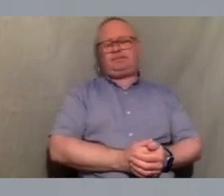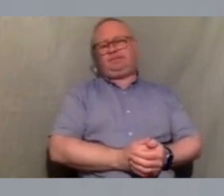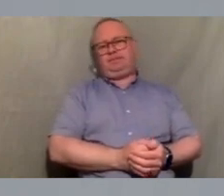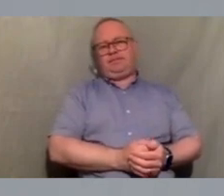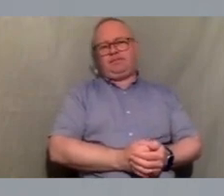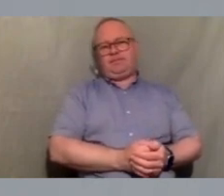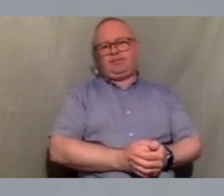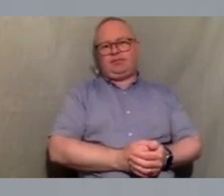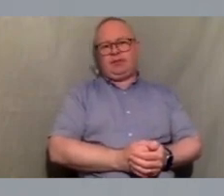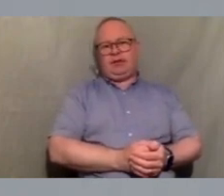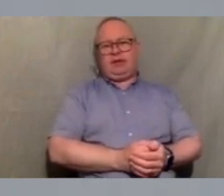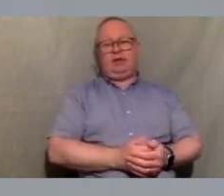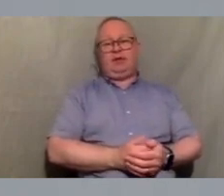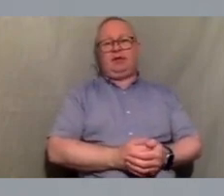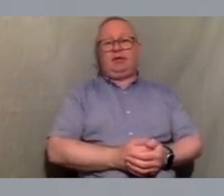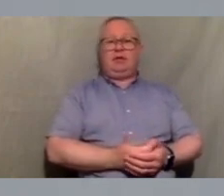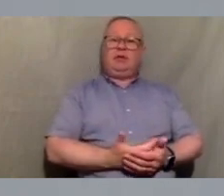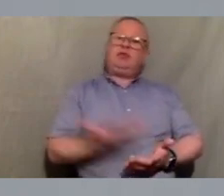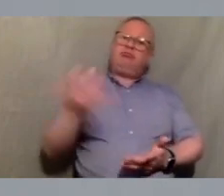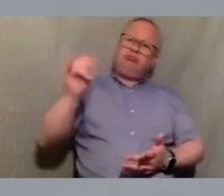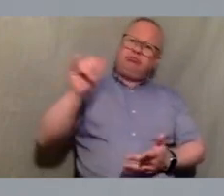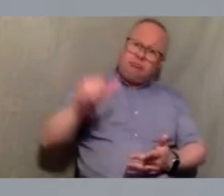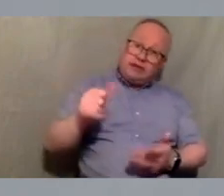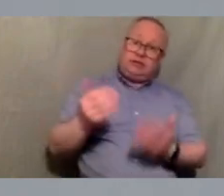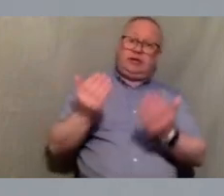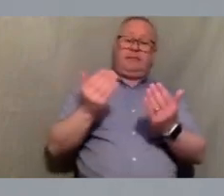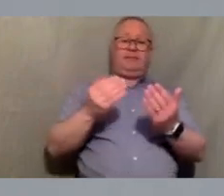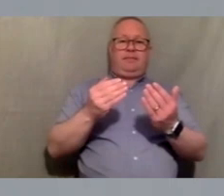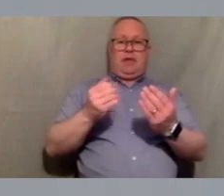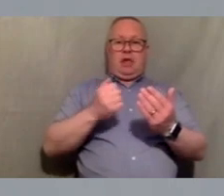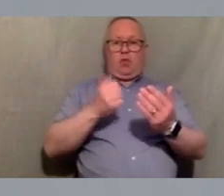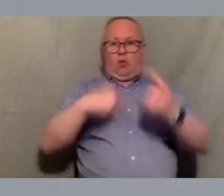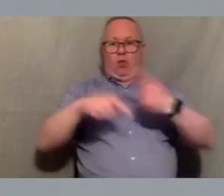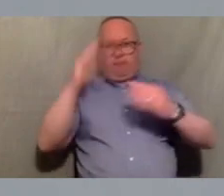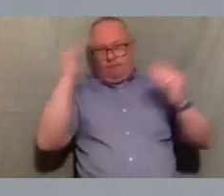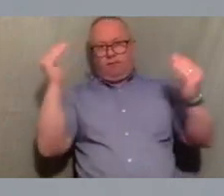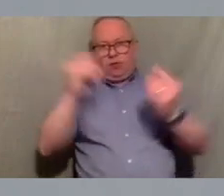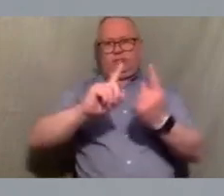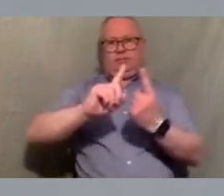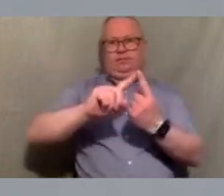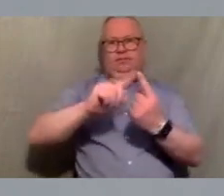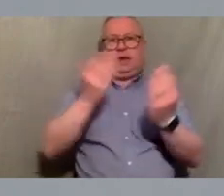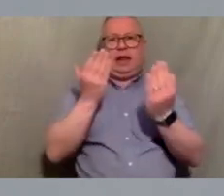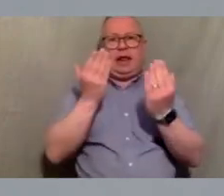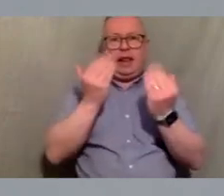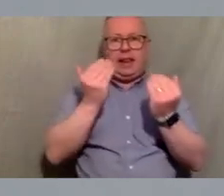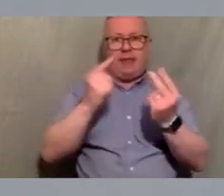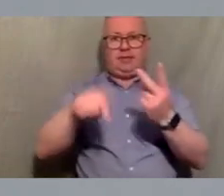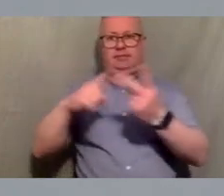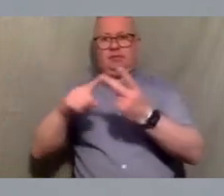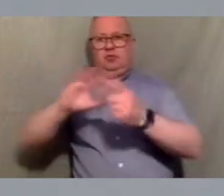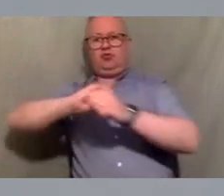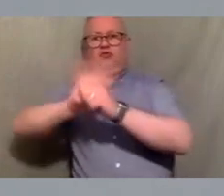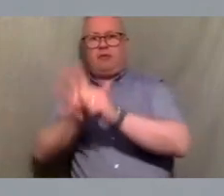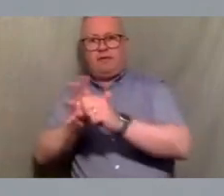and while climate and coronavirus are at the forefront of our attention right now as climate camp scotland we're also very